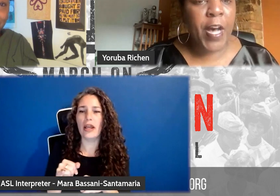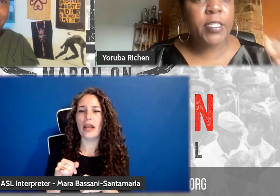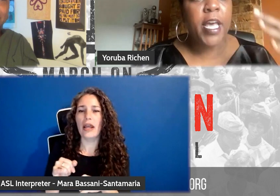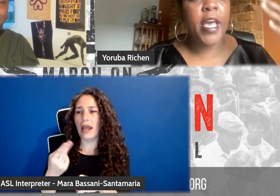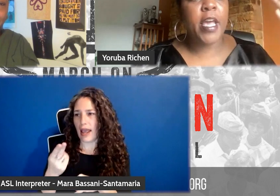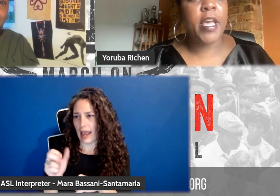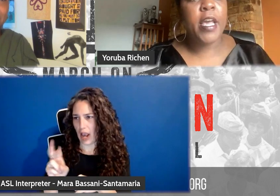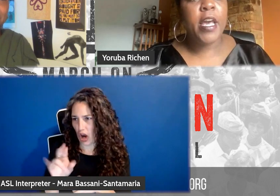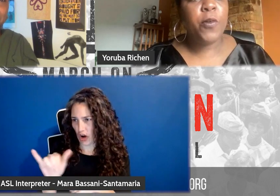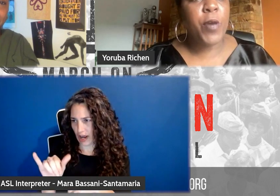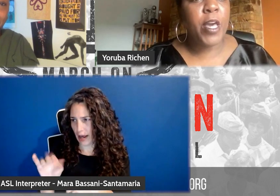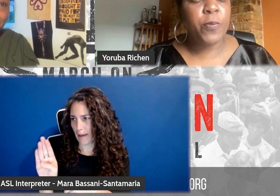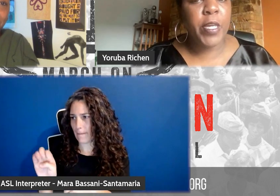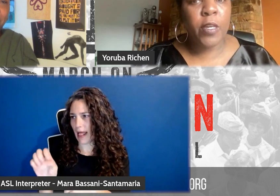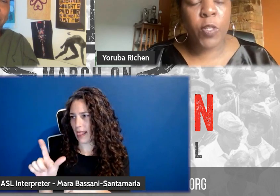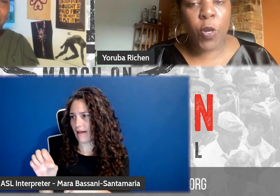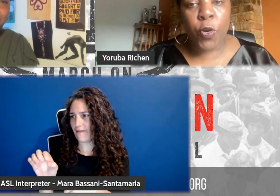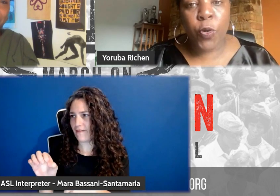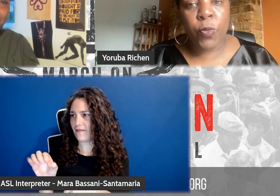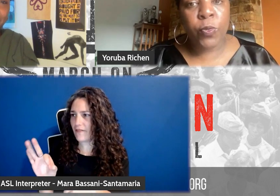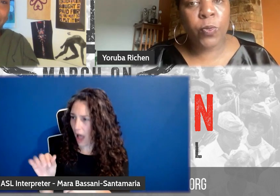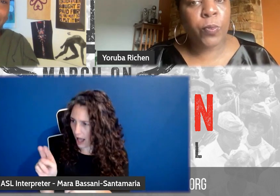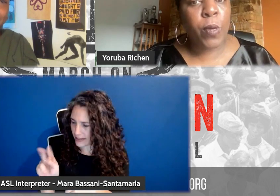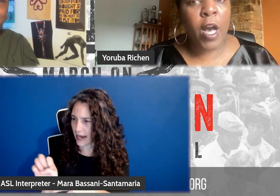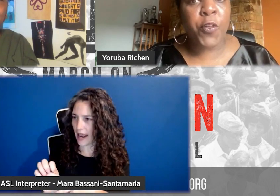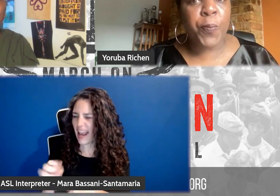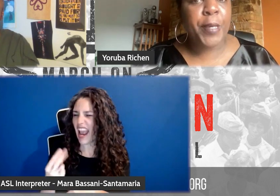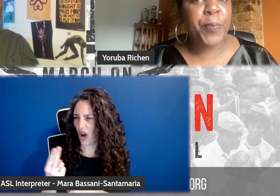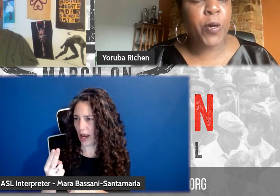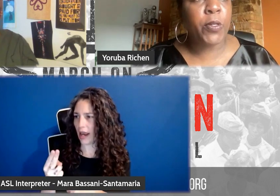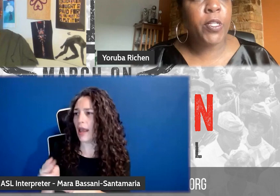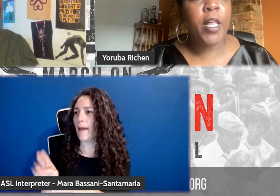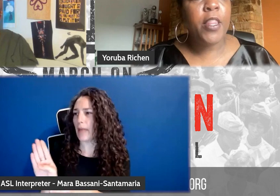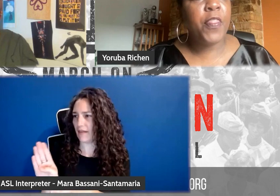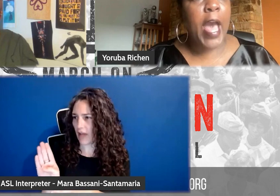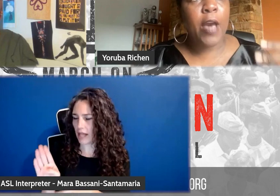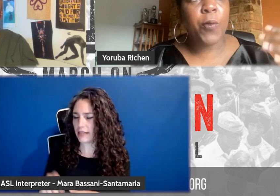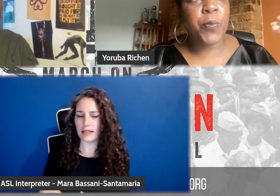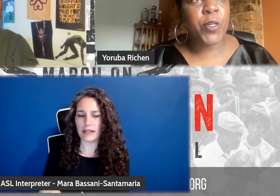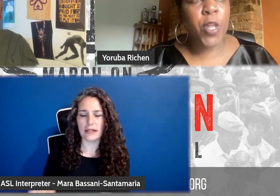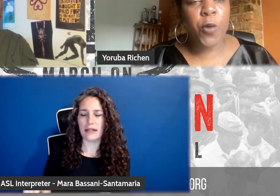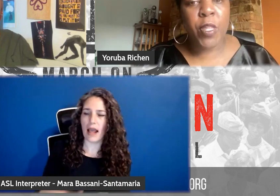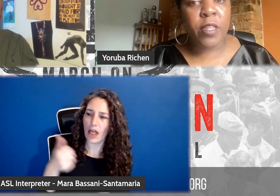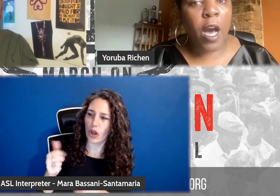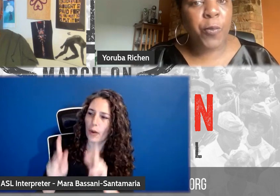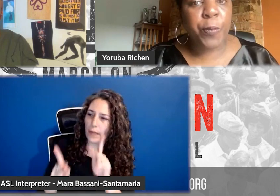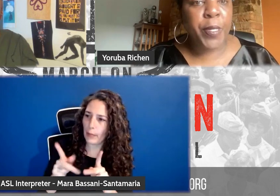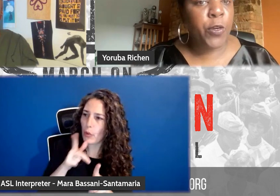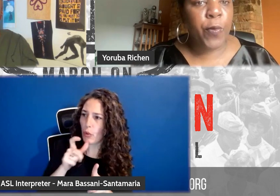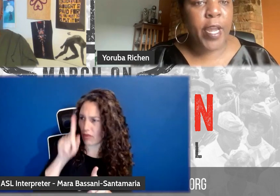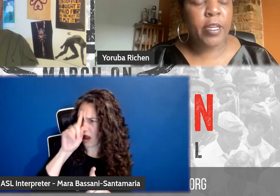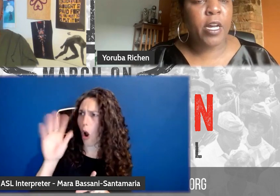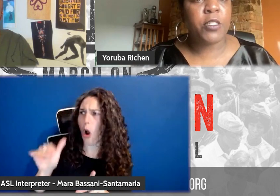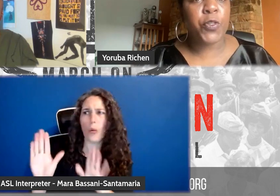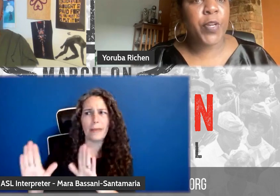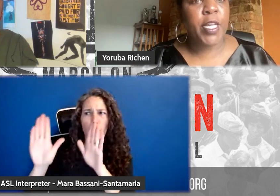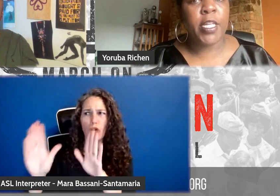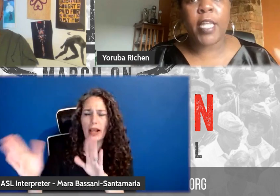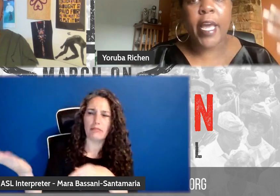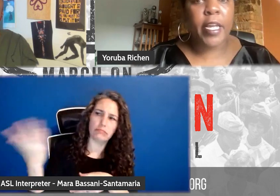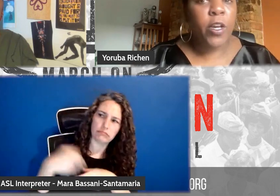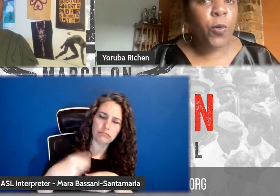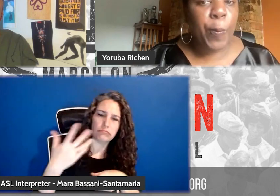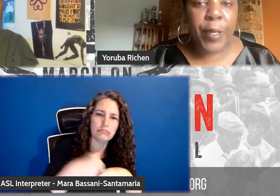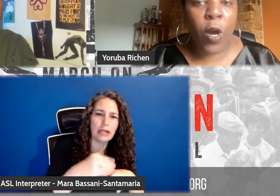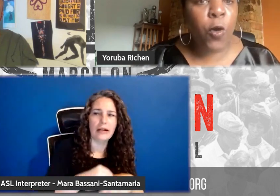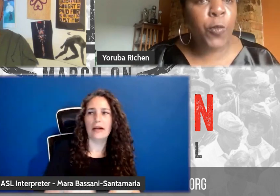Harry Belafonte with, we, you know, who other people that, you know, we thought would be great on screen,